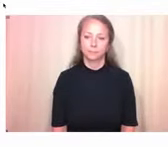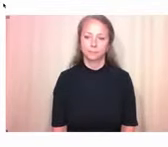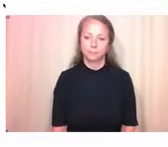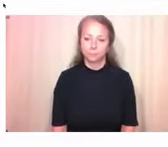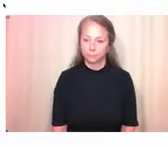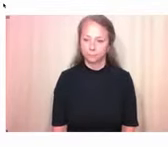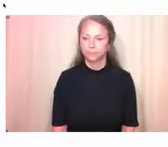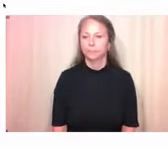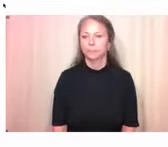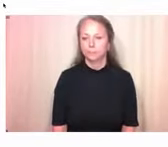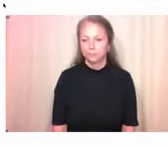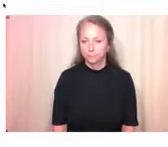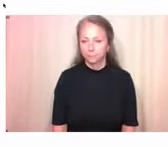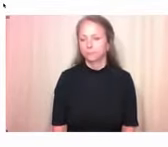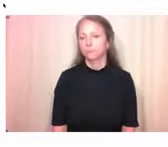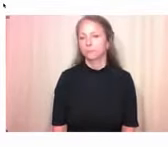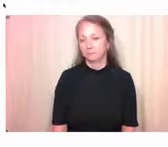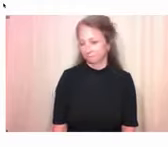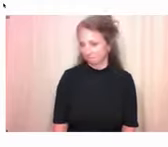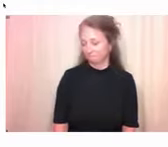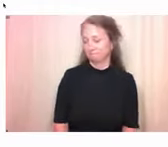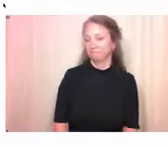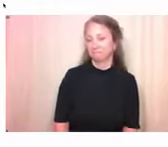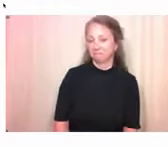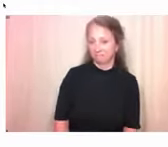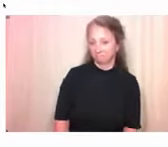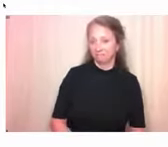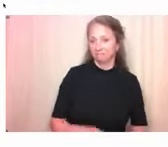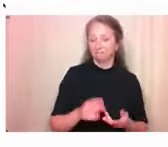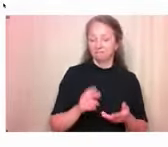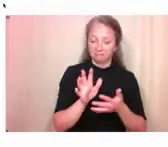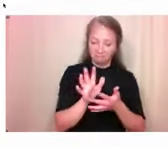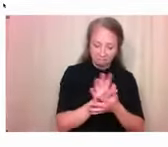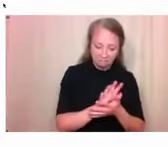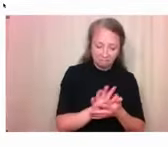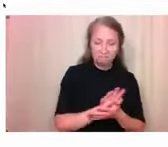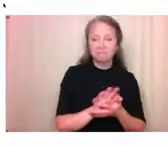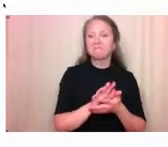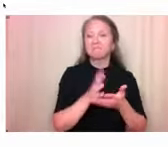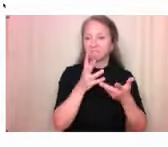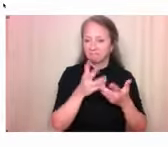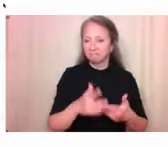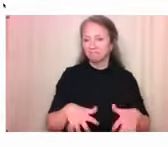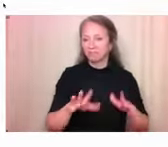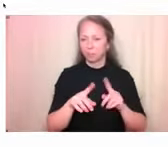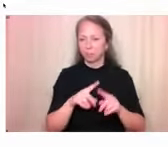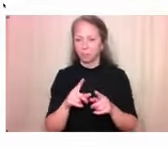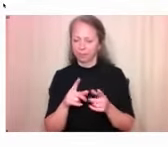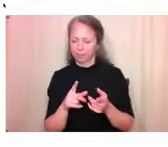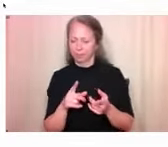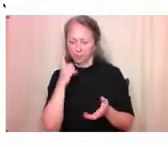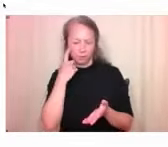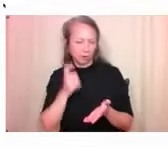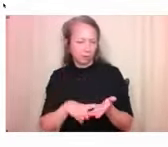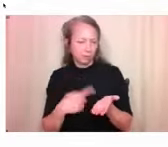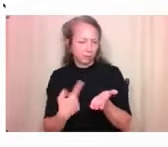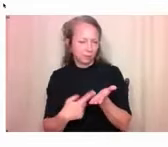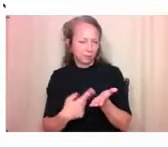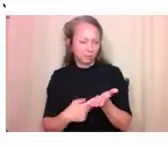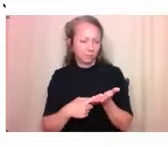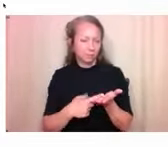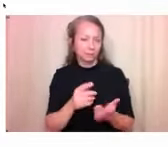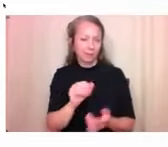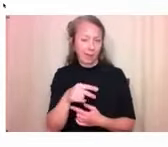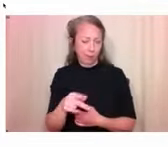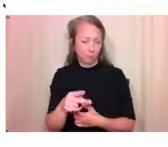So yeah, at the end of that video, we covered it very quickly, but we mentioned Survey123. If it's still unclear from